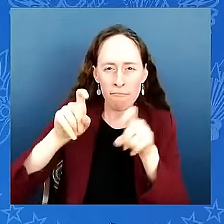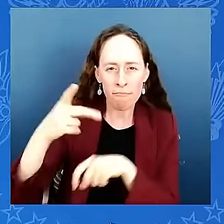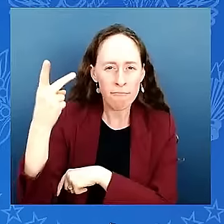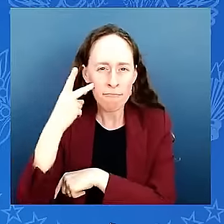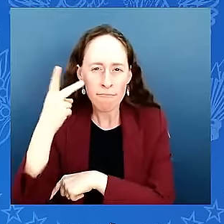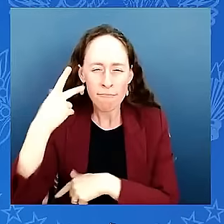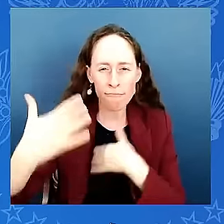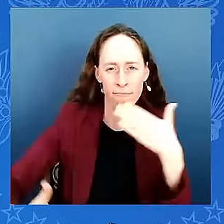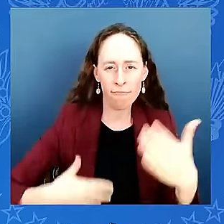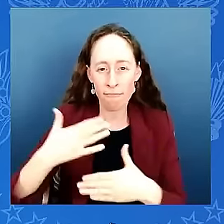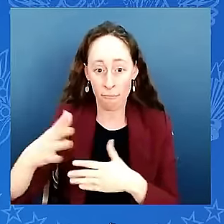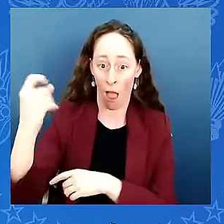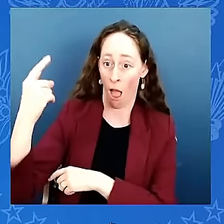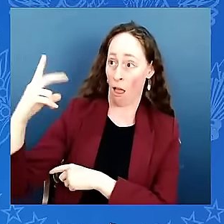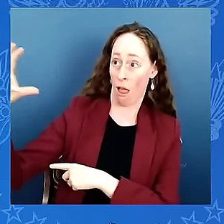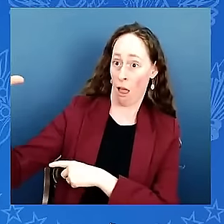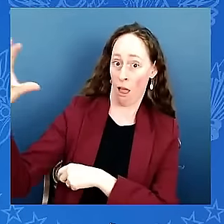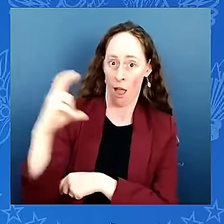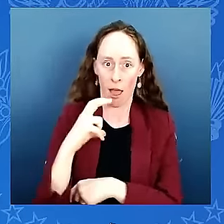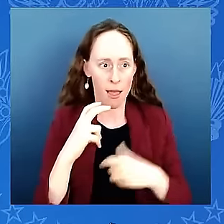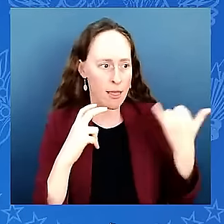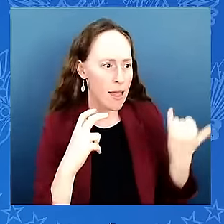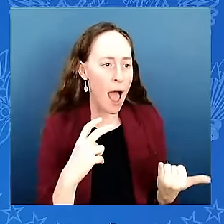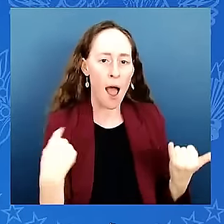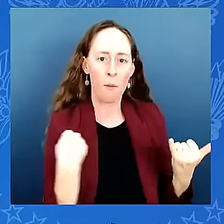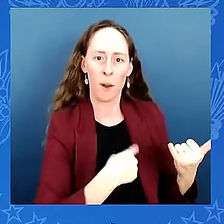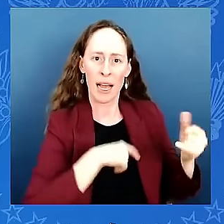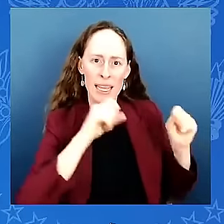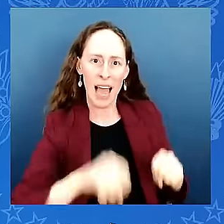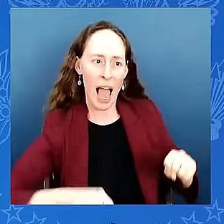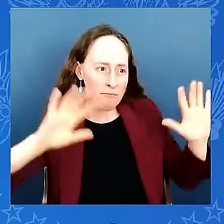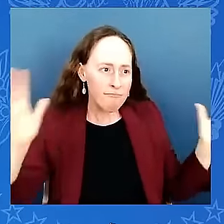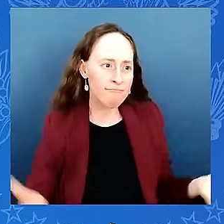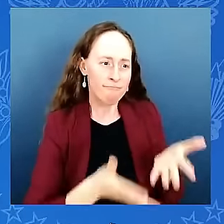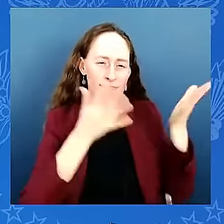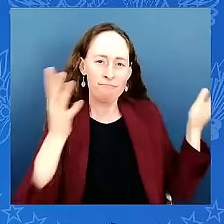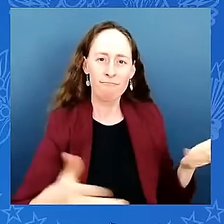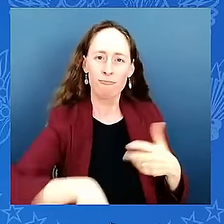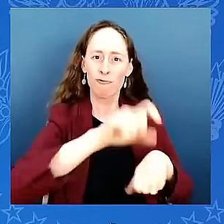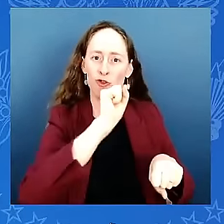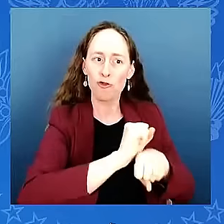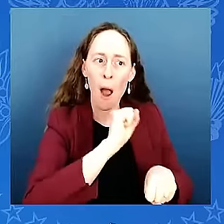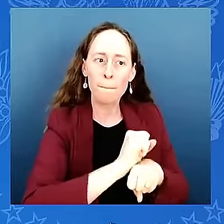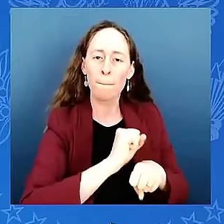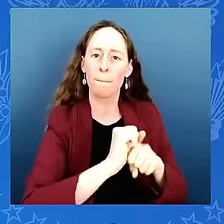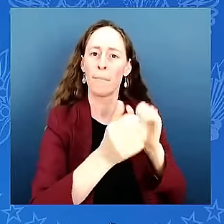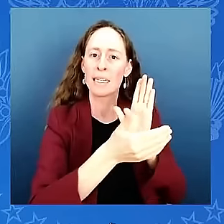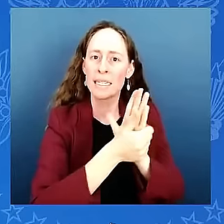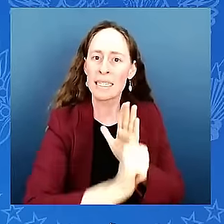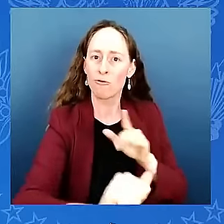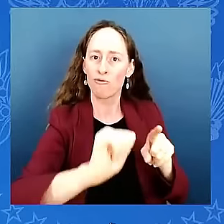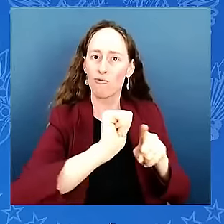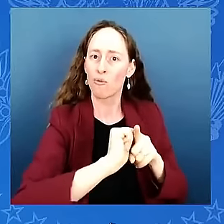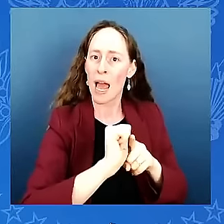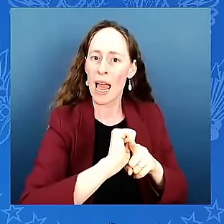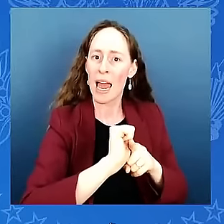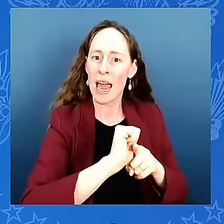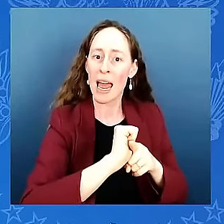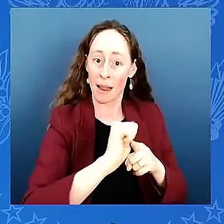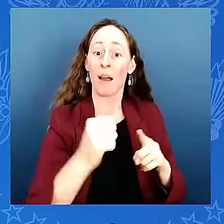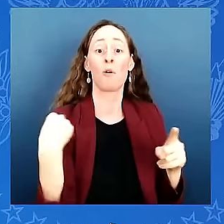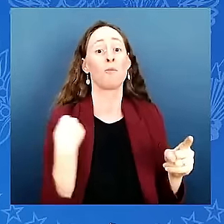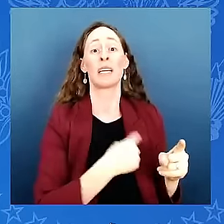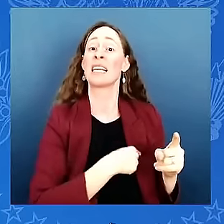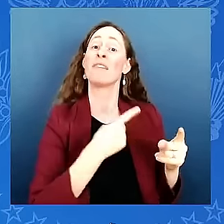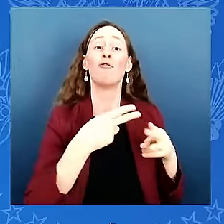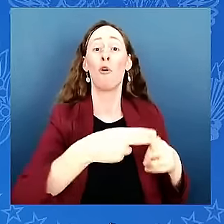catalyze economic growth um we call it reinvest birmingham this initiative a little bit more detail